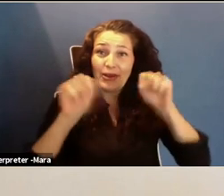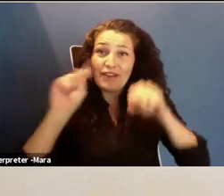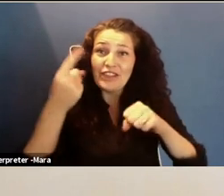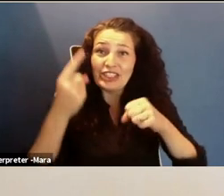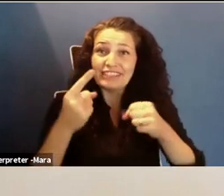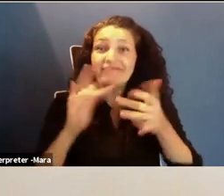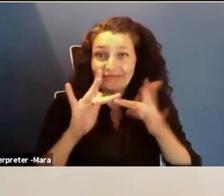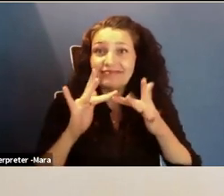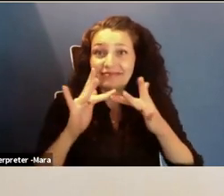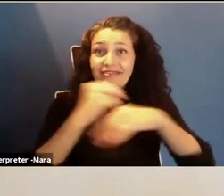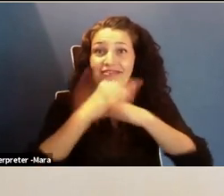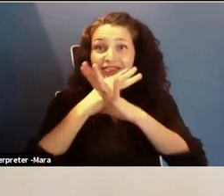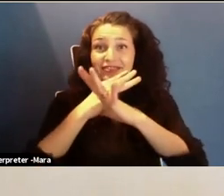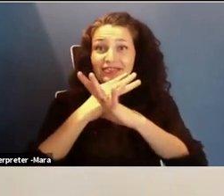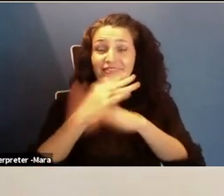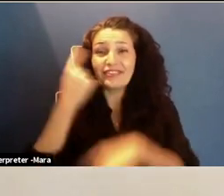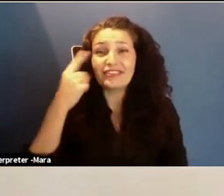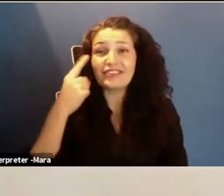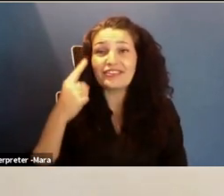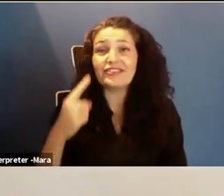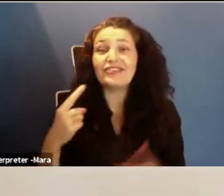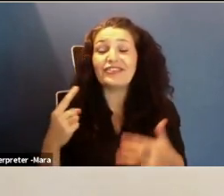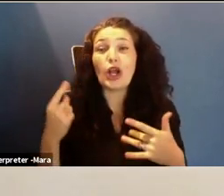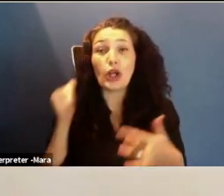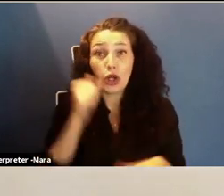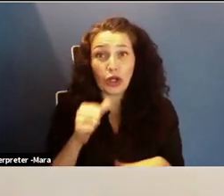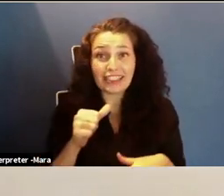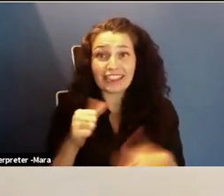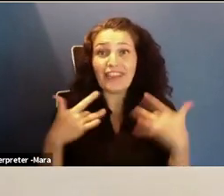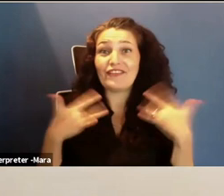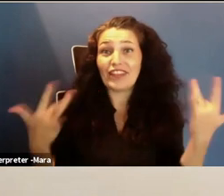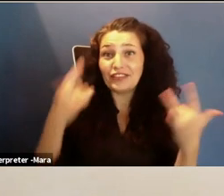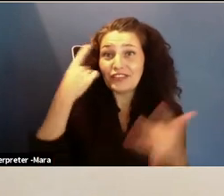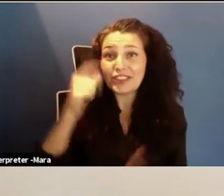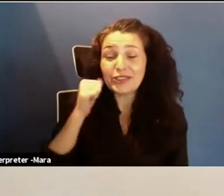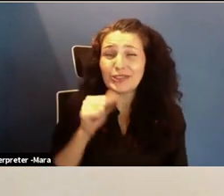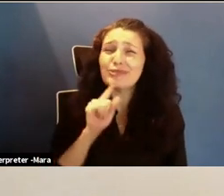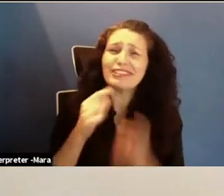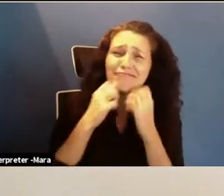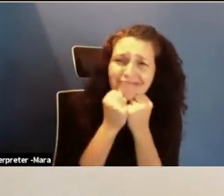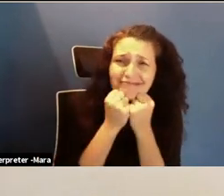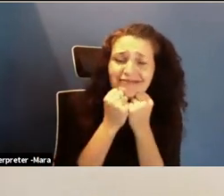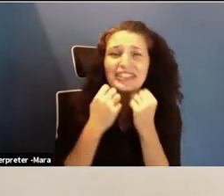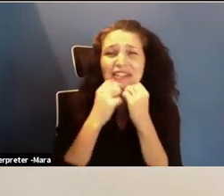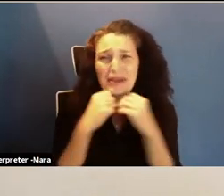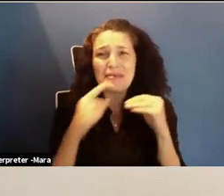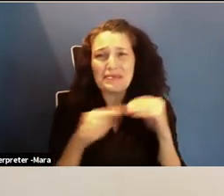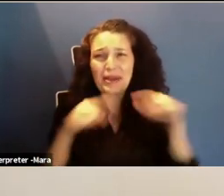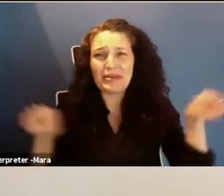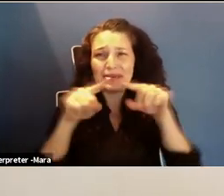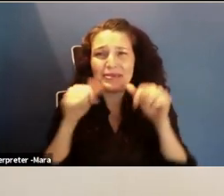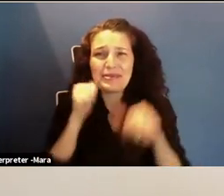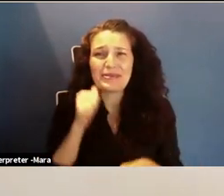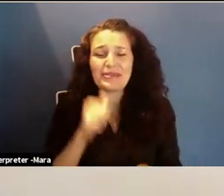event for girls, and it means a great deal to us. We care about you so much. I thought I'd tell you